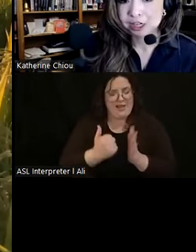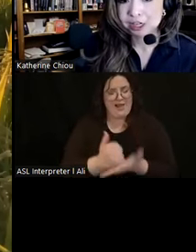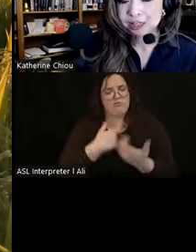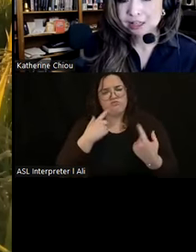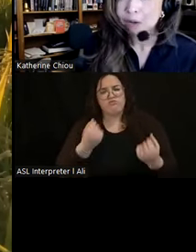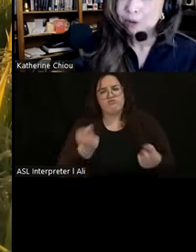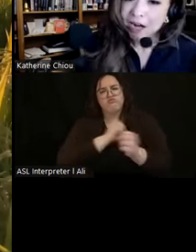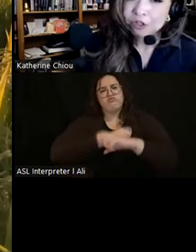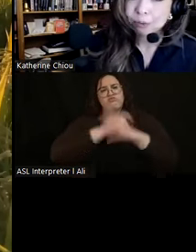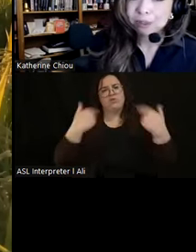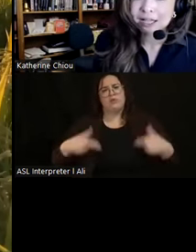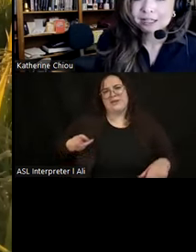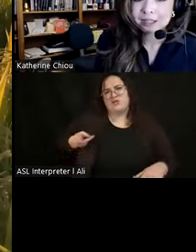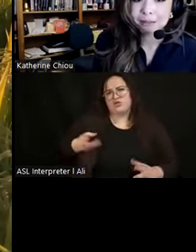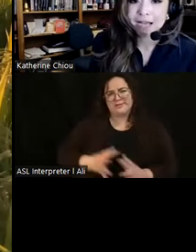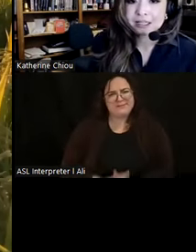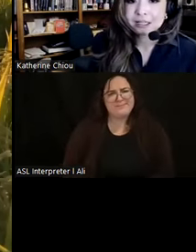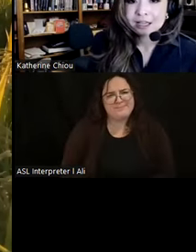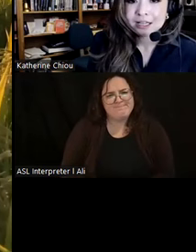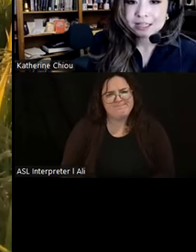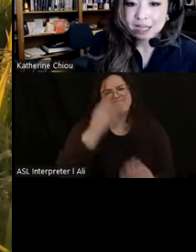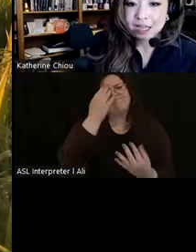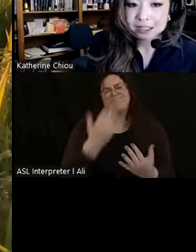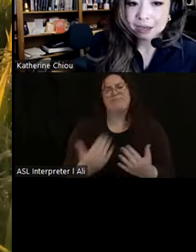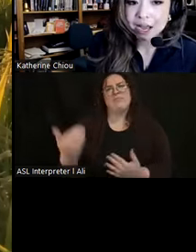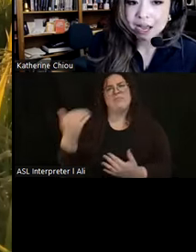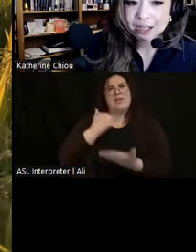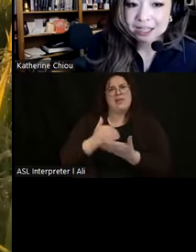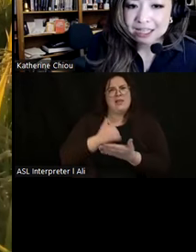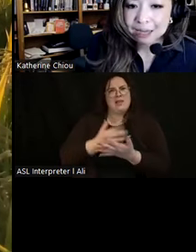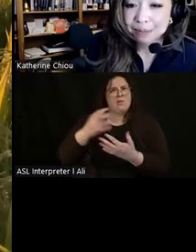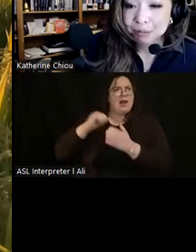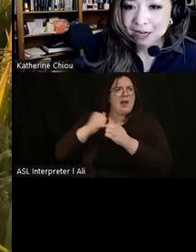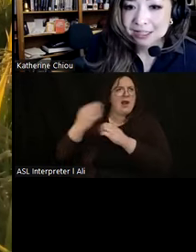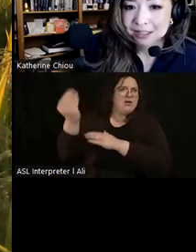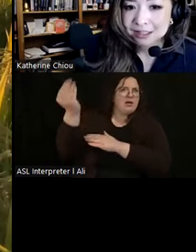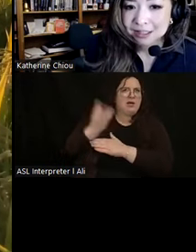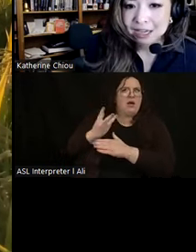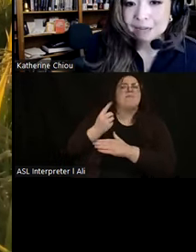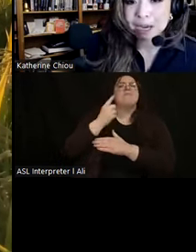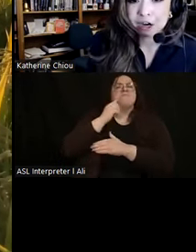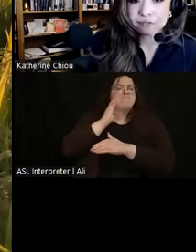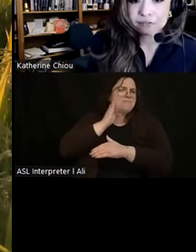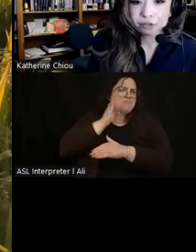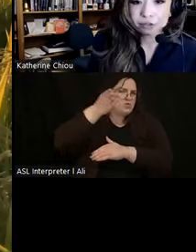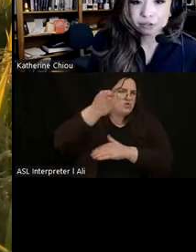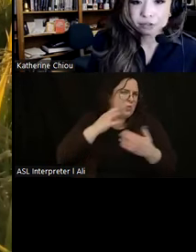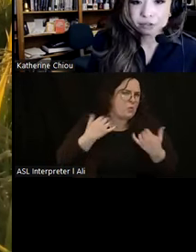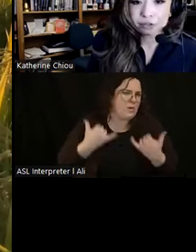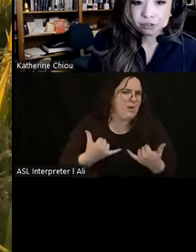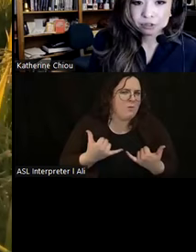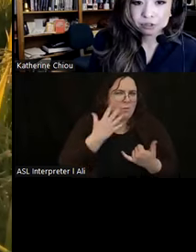history, and we ponder what the lessons of the past can tell us about how we think about the present and about our futures.